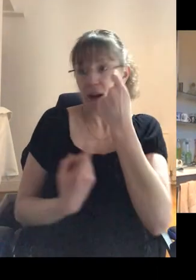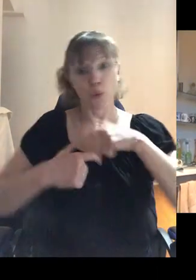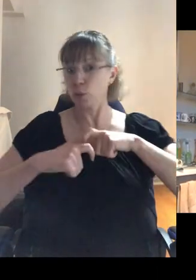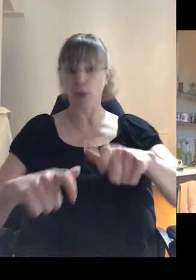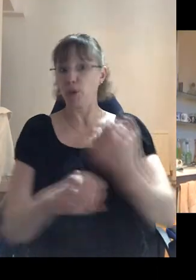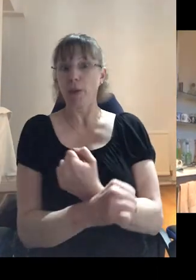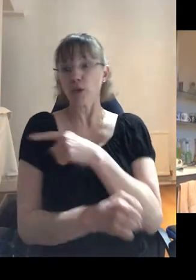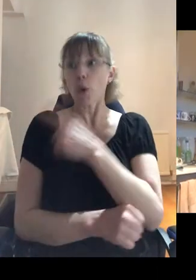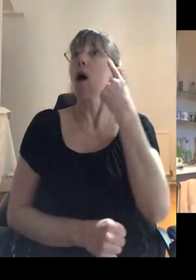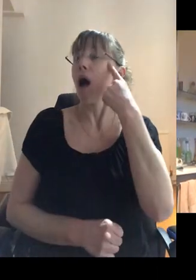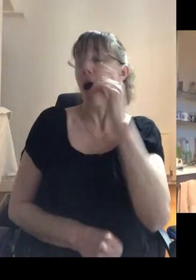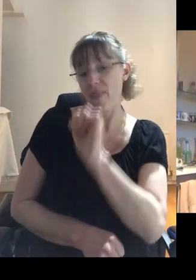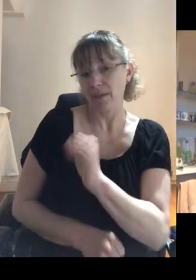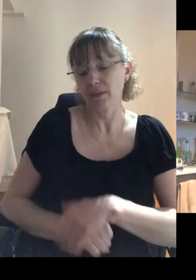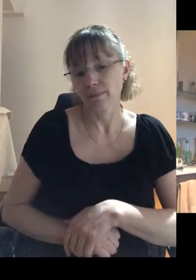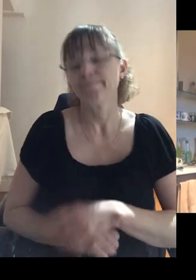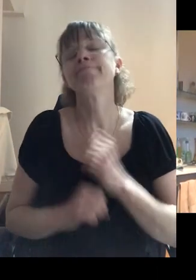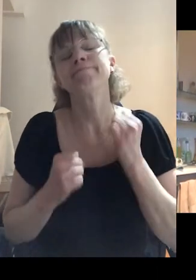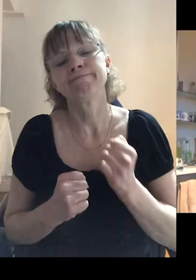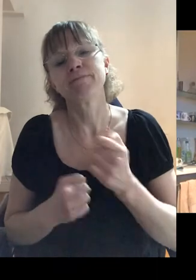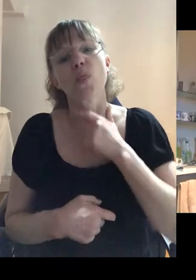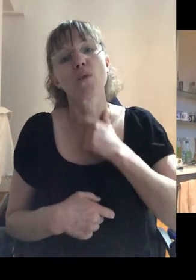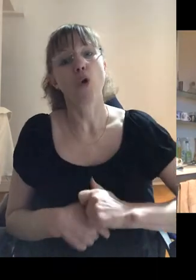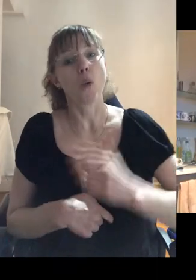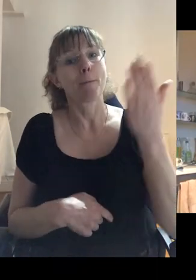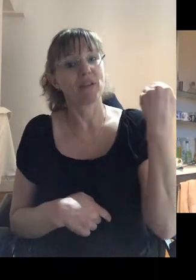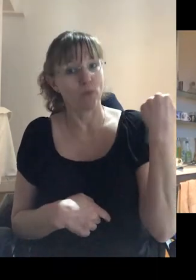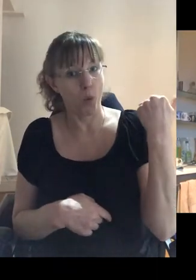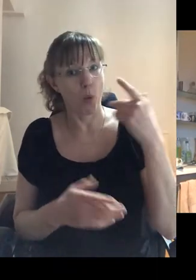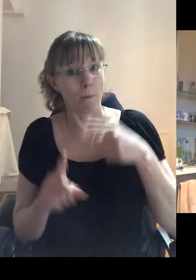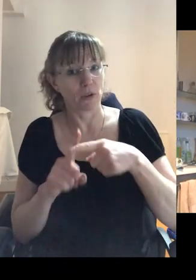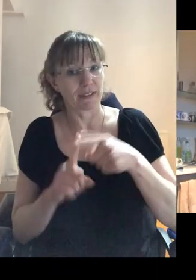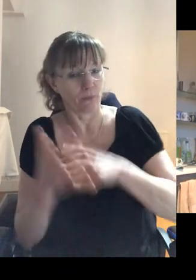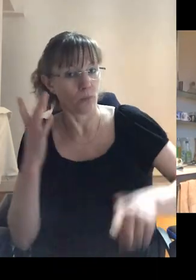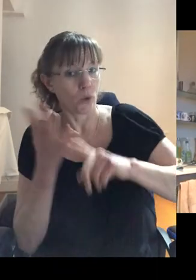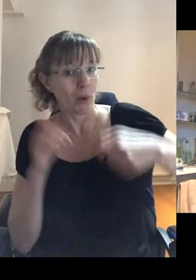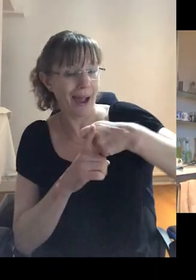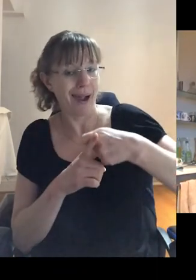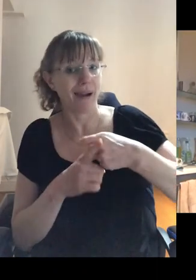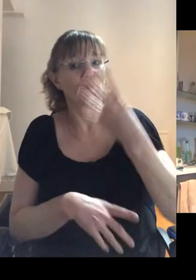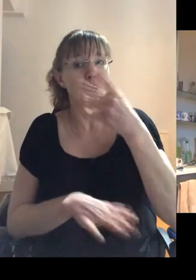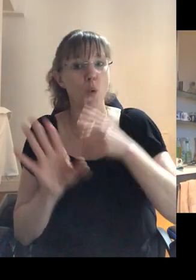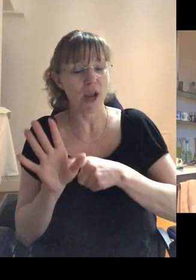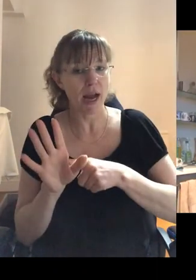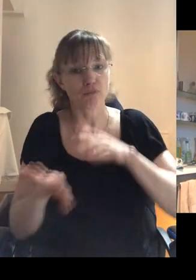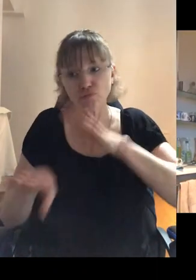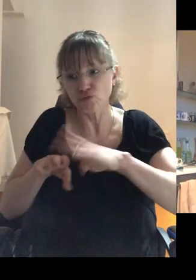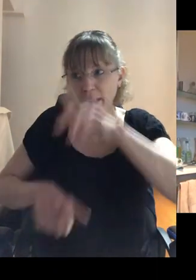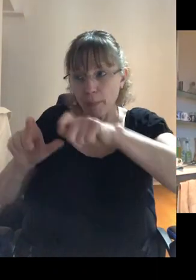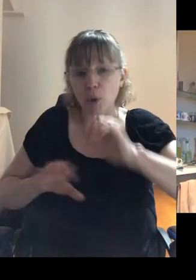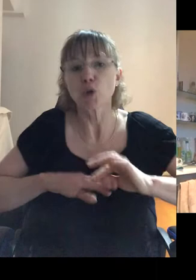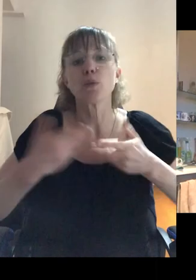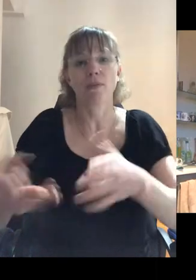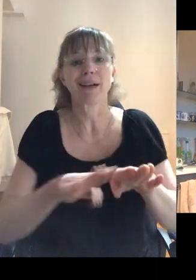still be doing it. Yeah. I mean, that, that, in the role previous to this one, a positive UK, I spent four years training up people to